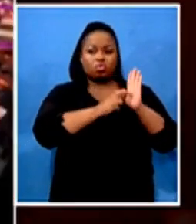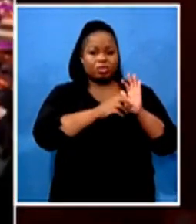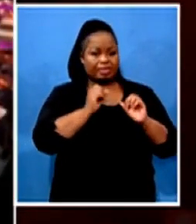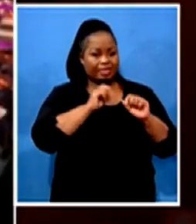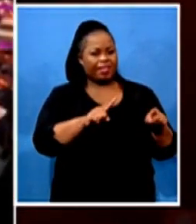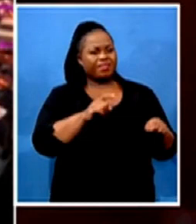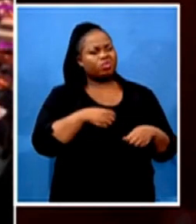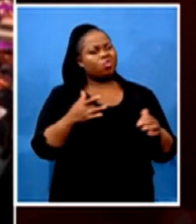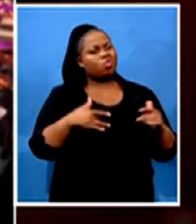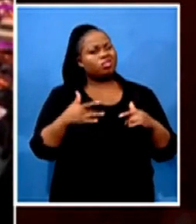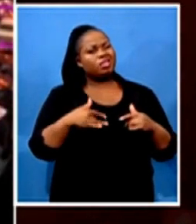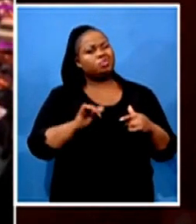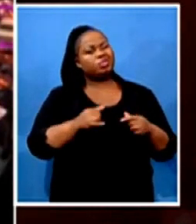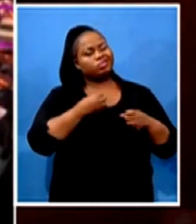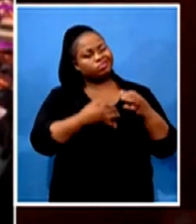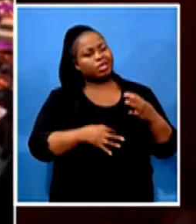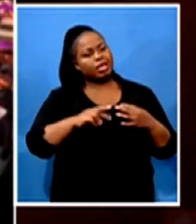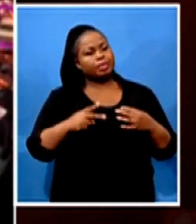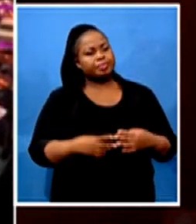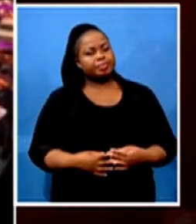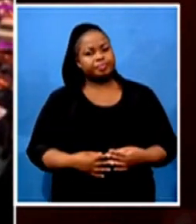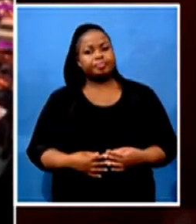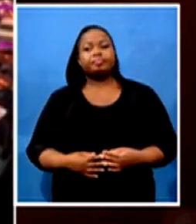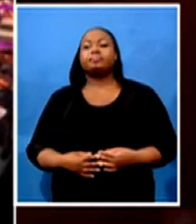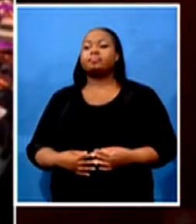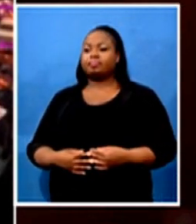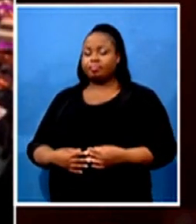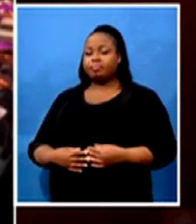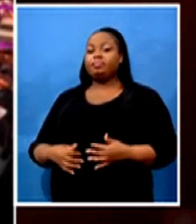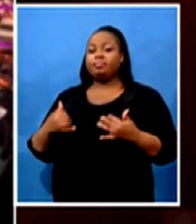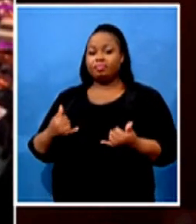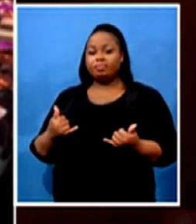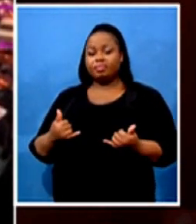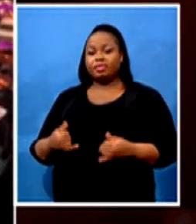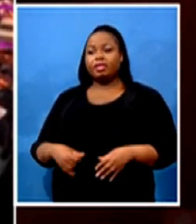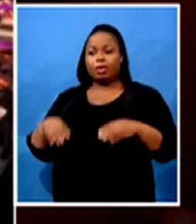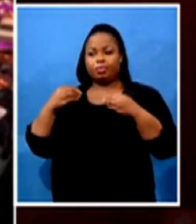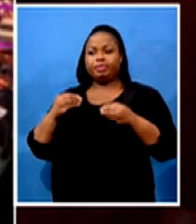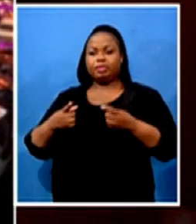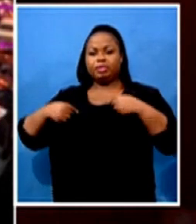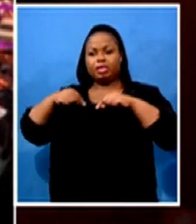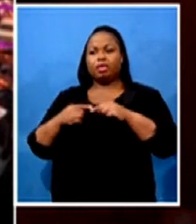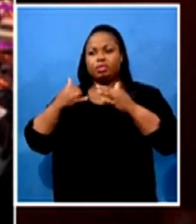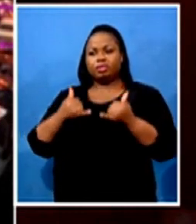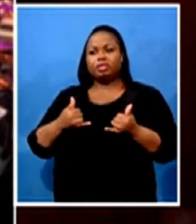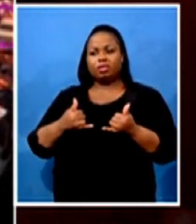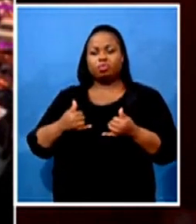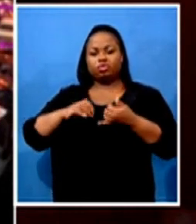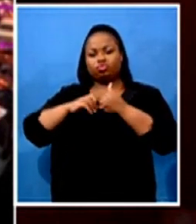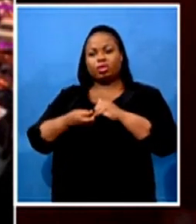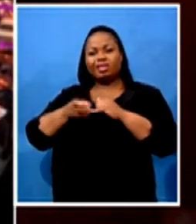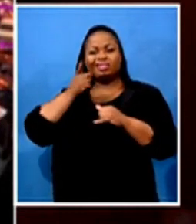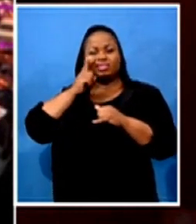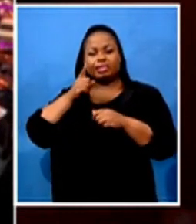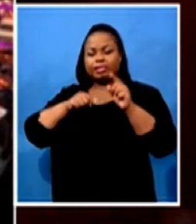We, you know, we've turned our businesses and we've channeled our businesses to alternative methods and to different business structures from onset. So